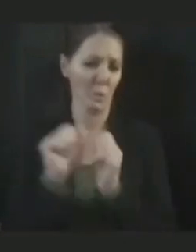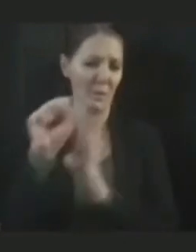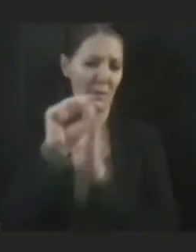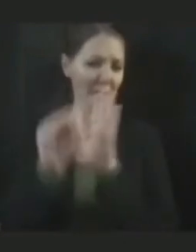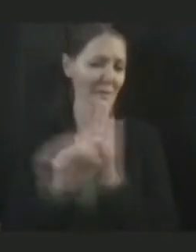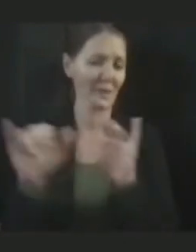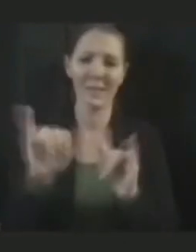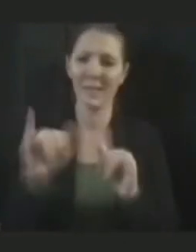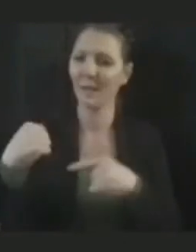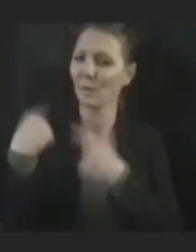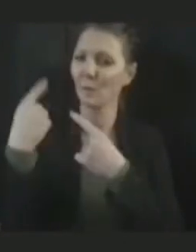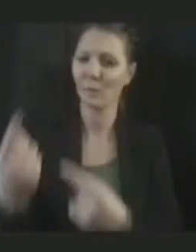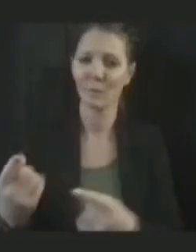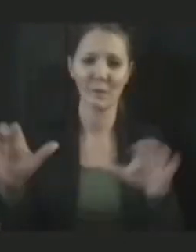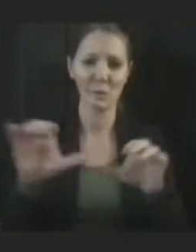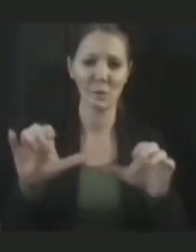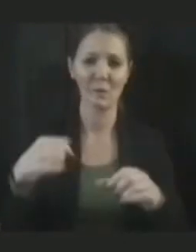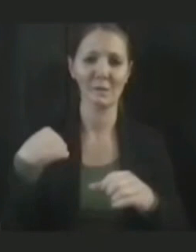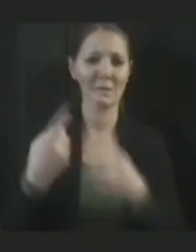been doing throughout this pandemic.